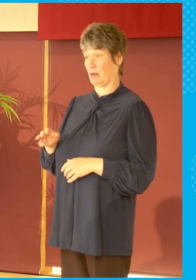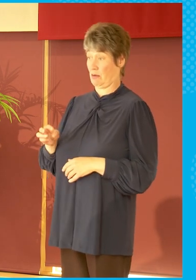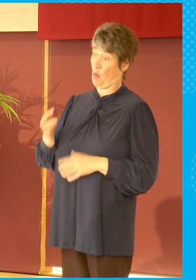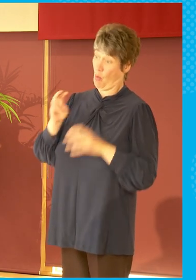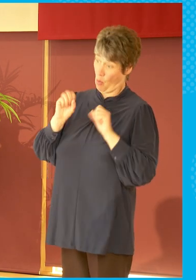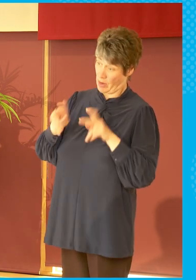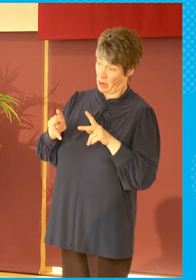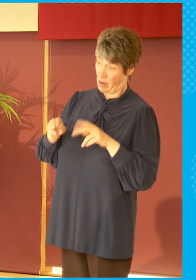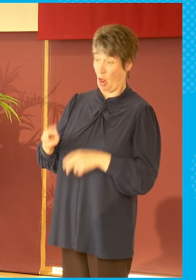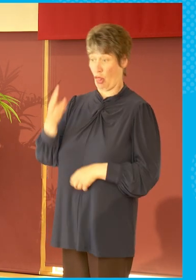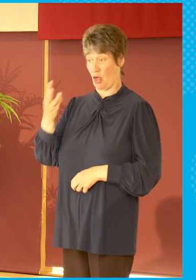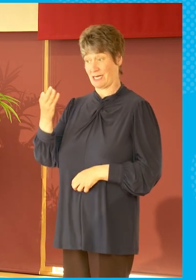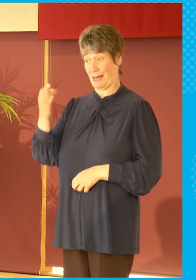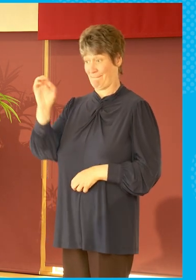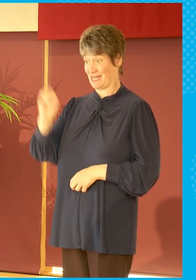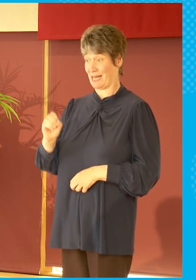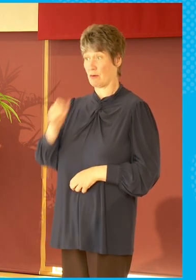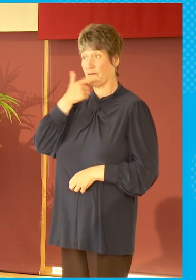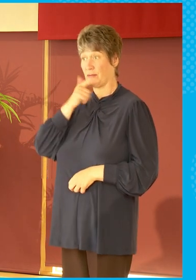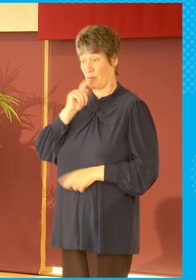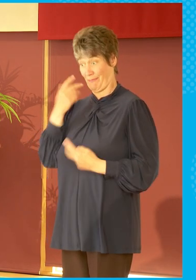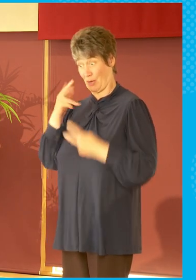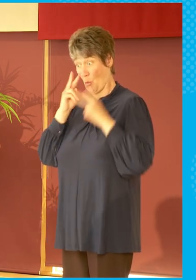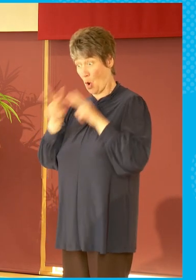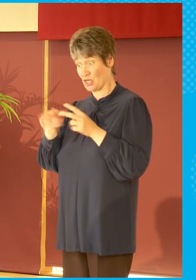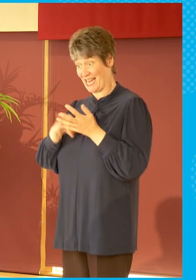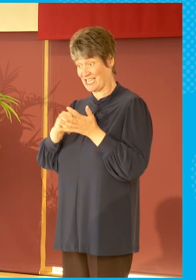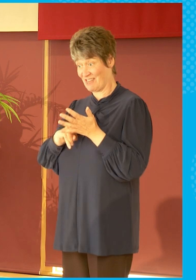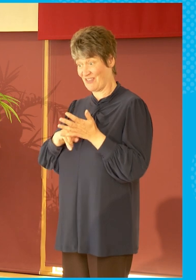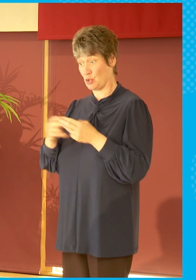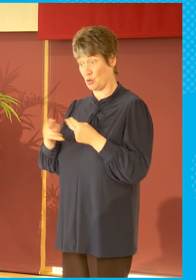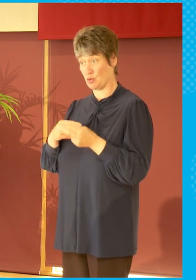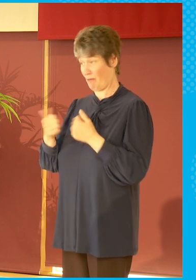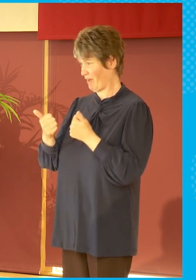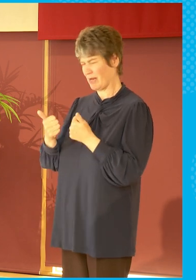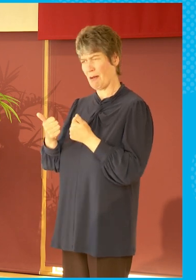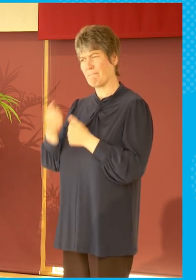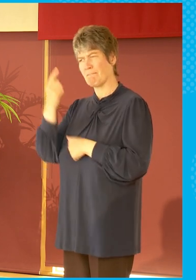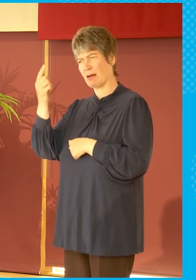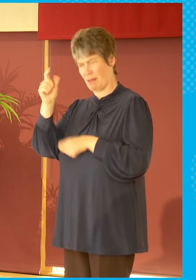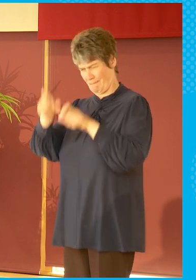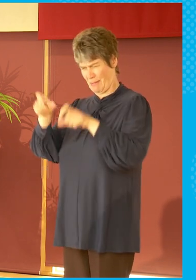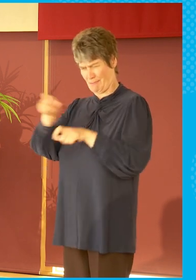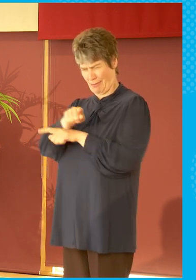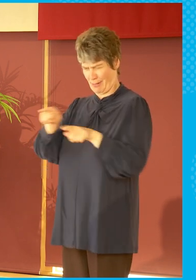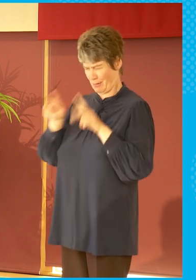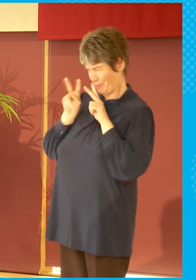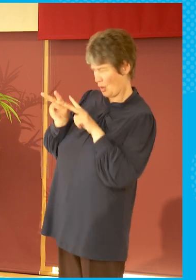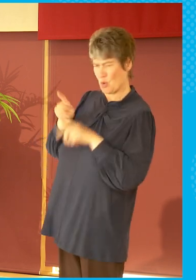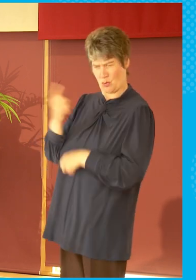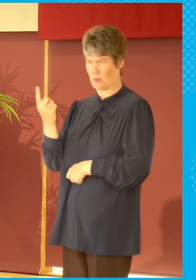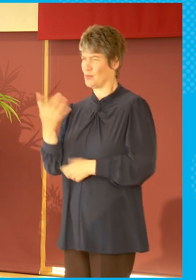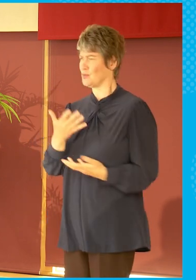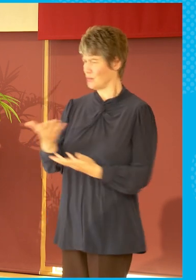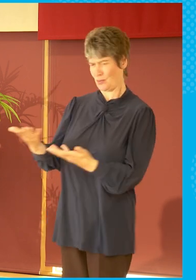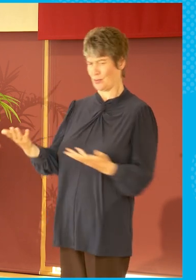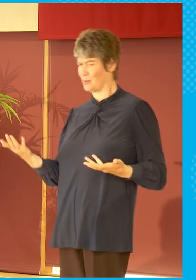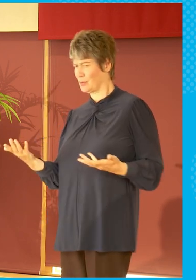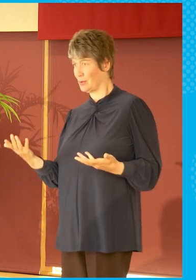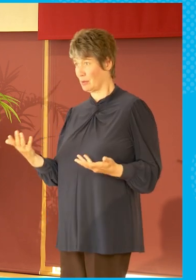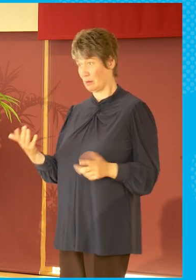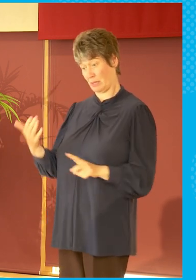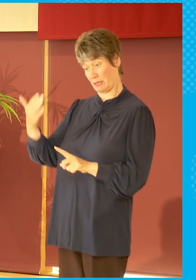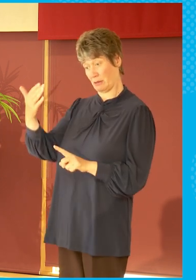of people were watching STV news. But who are those people? You know, it's not the youngest generations.